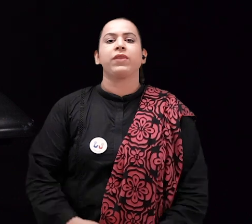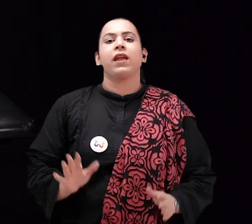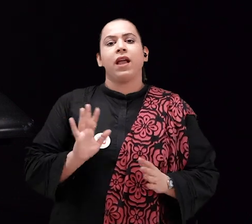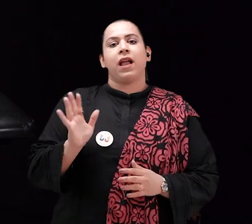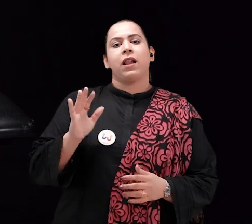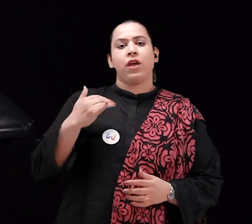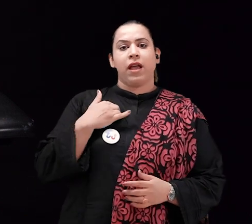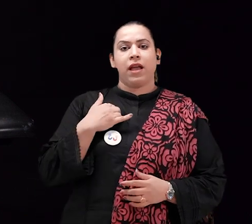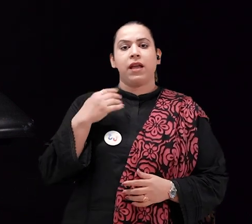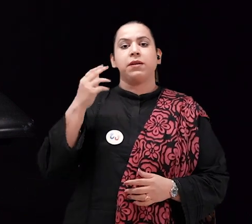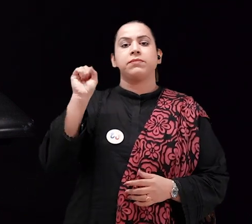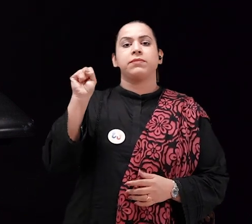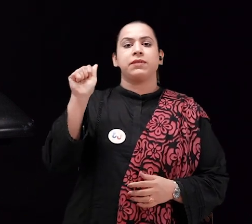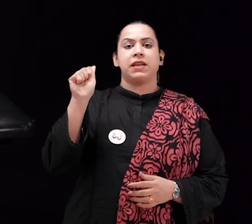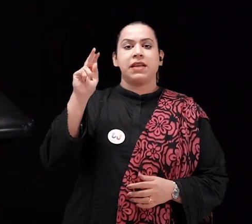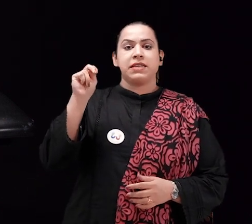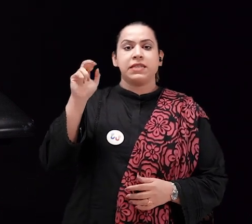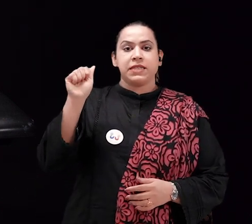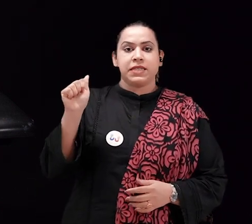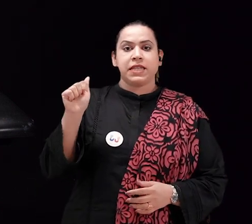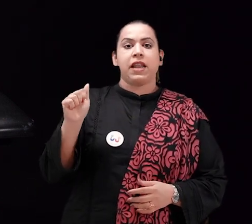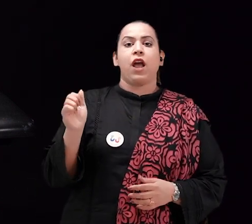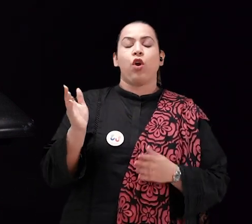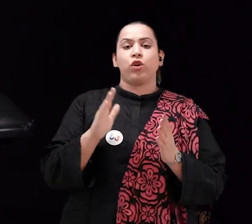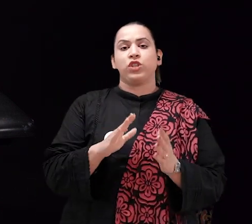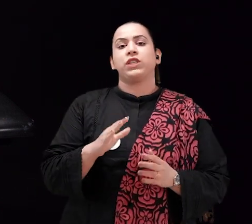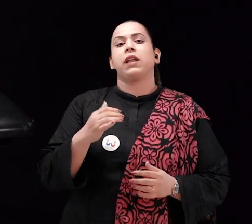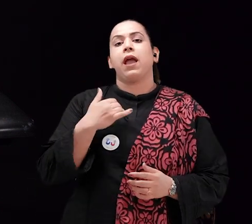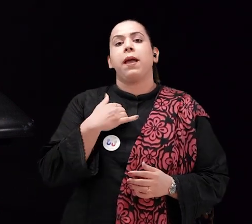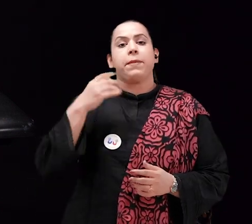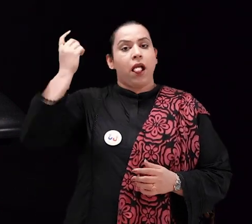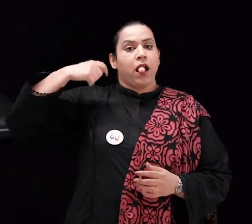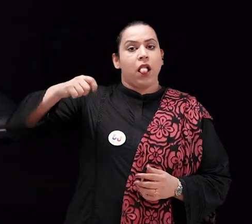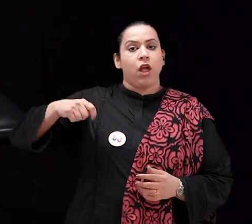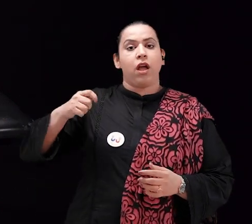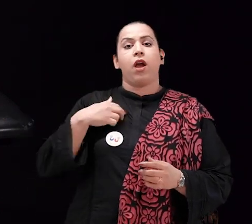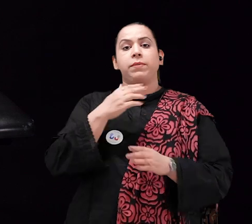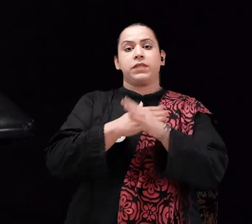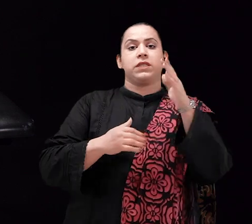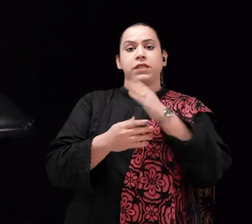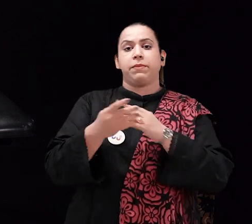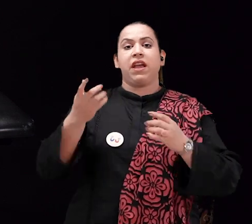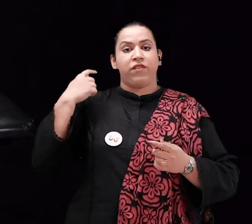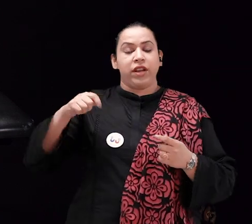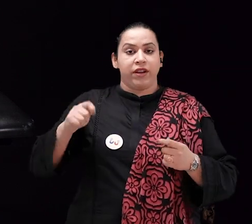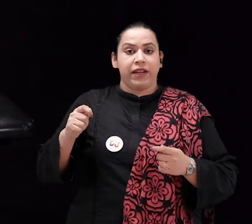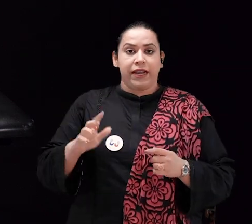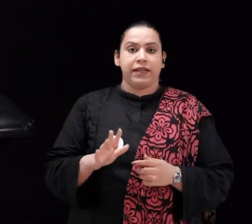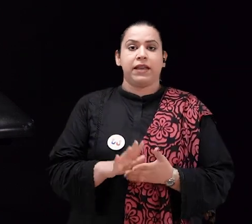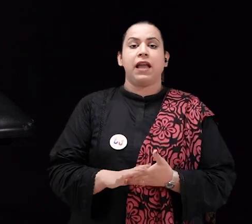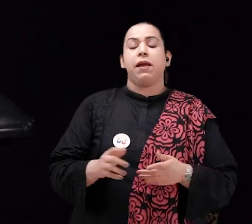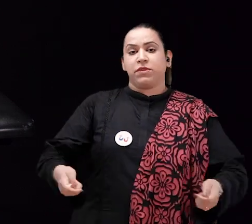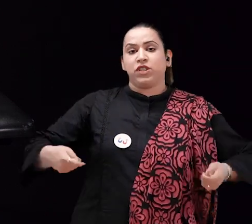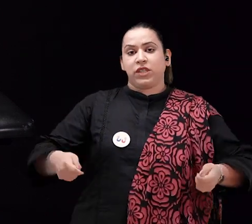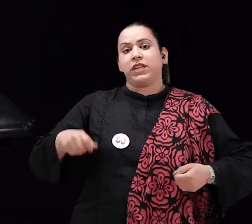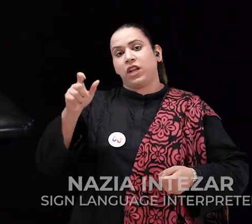Hello, I'm Sana Khursheed. I'm a lawyer and a disability advocate, and I happen to be a wheelchair user.